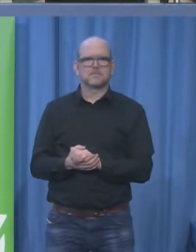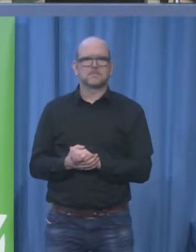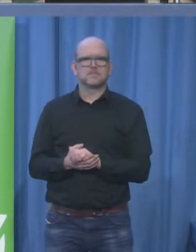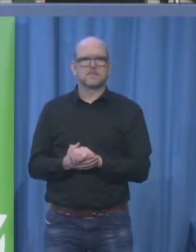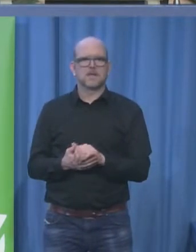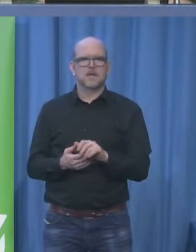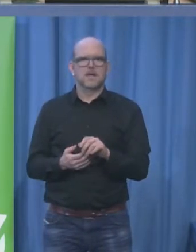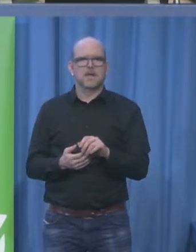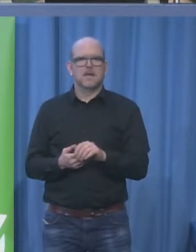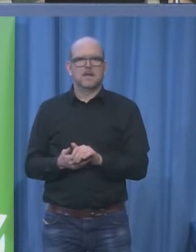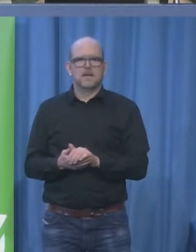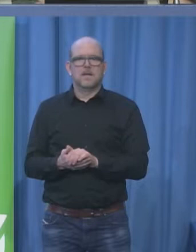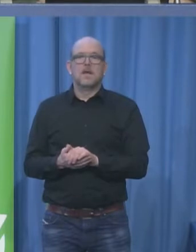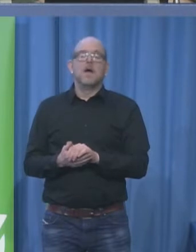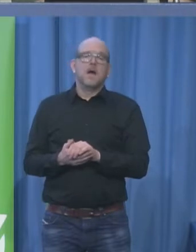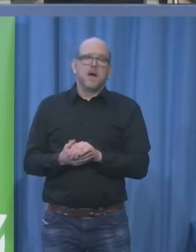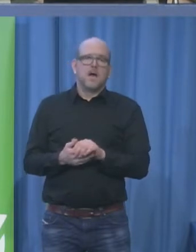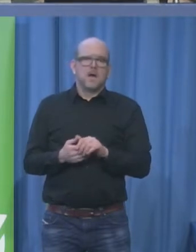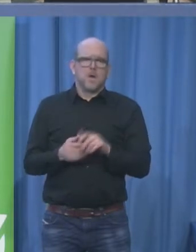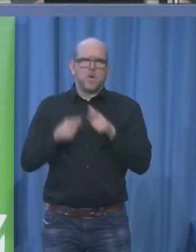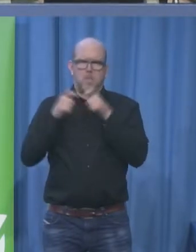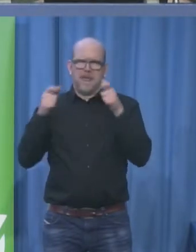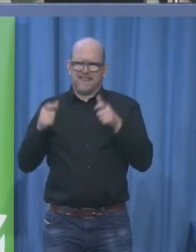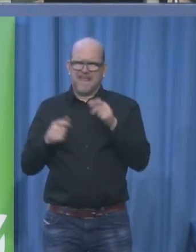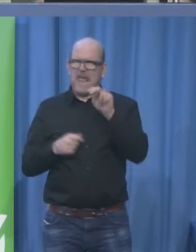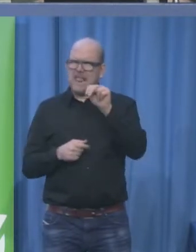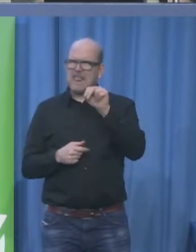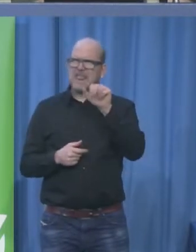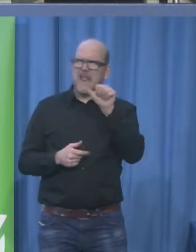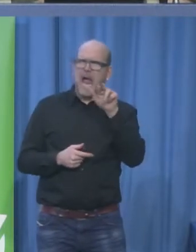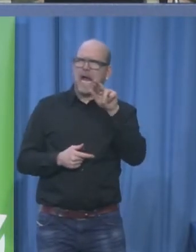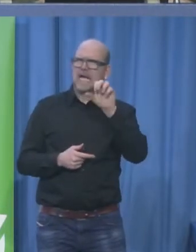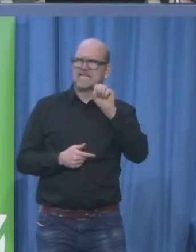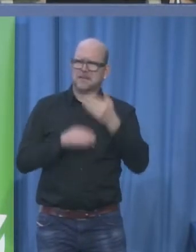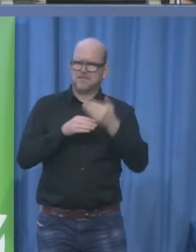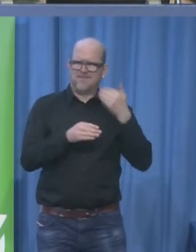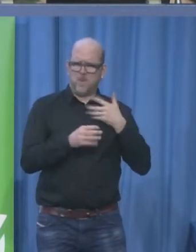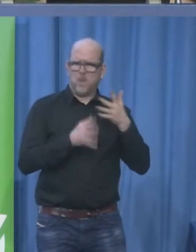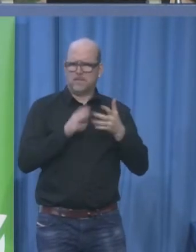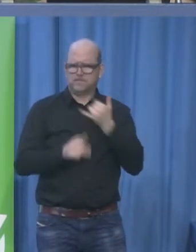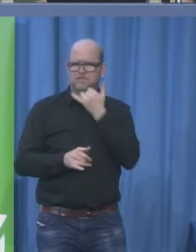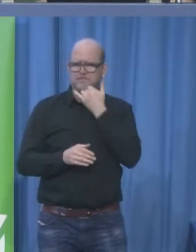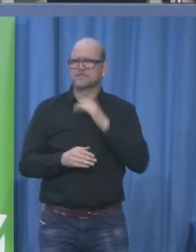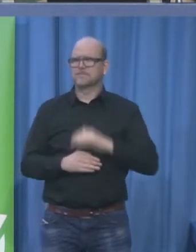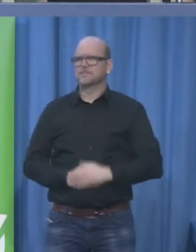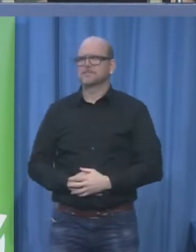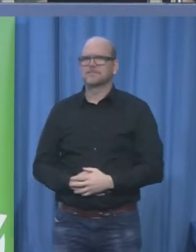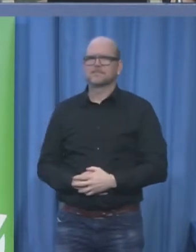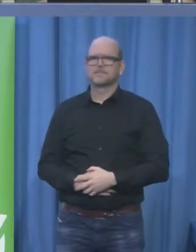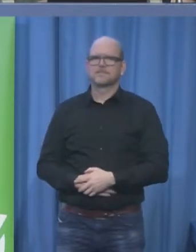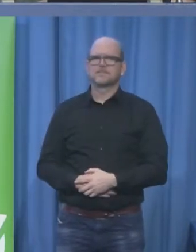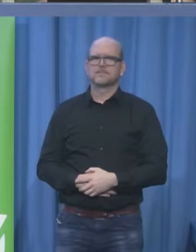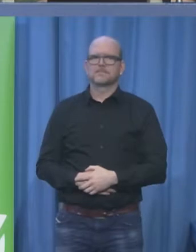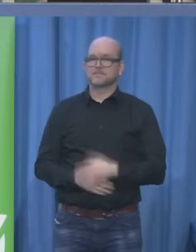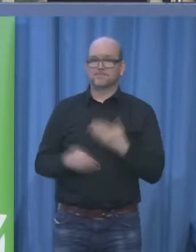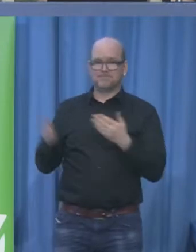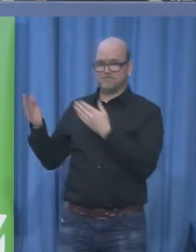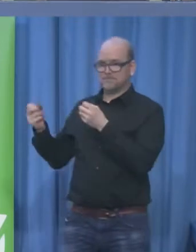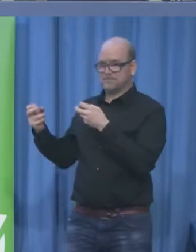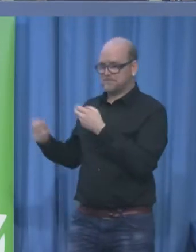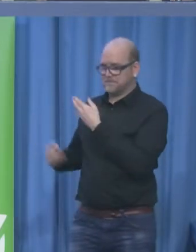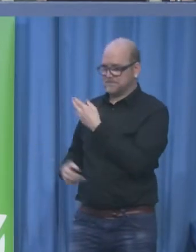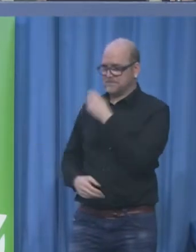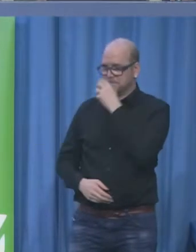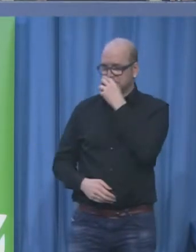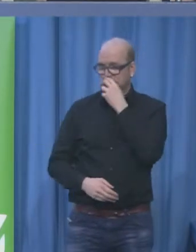so how was the big wedding oh haven't you heard so it's at the end of the night everyone's on the dance floor really getting into it you know and say this